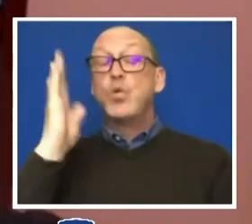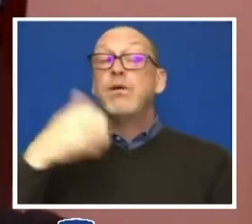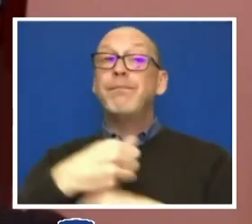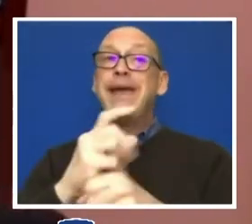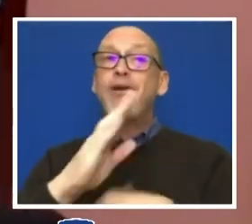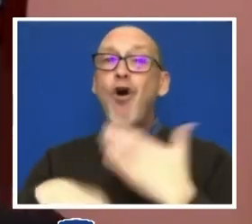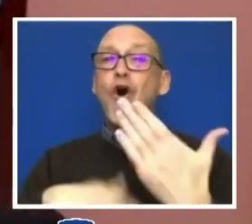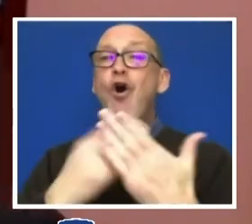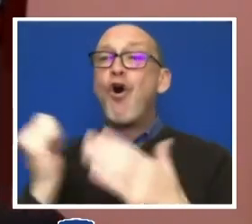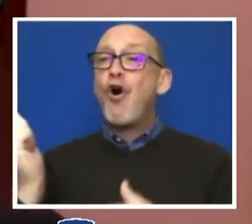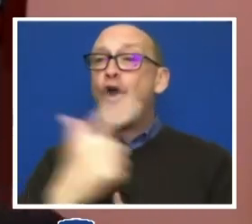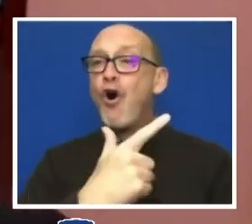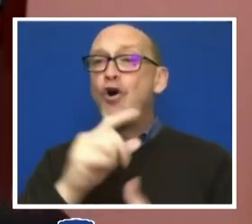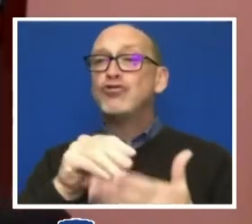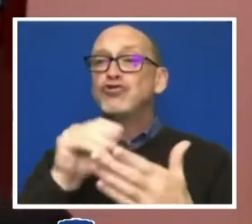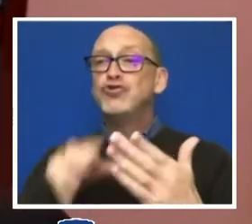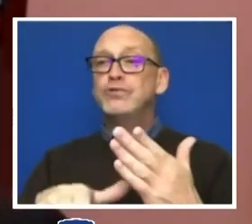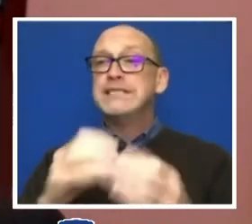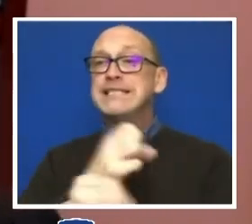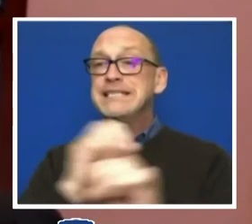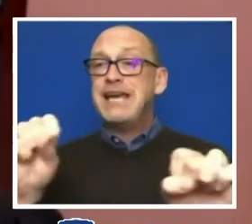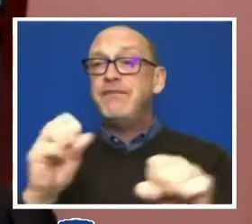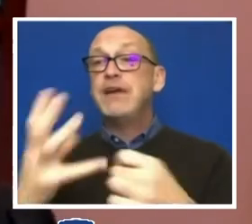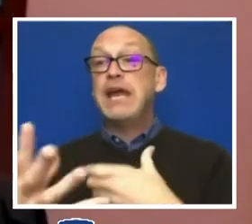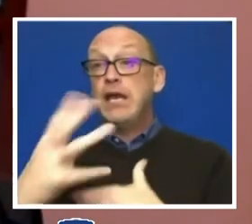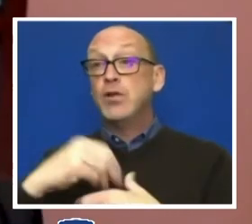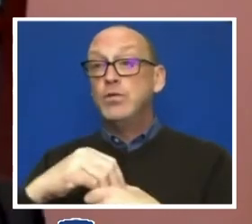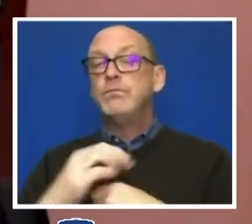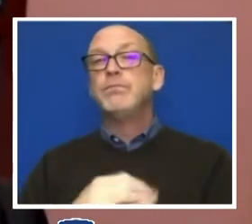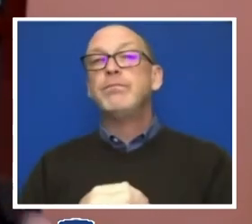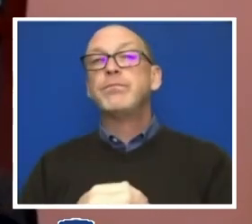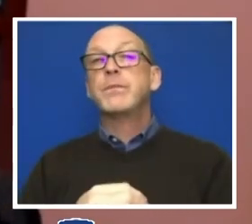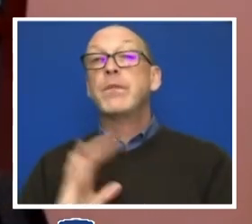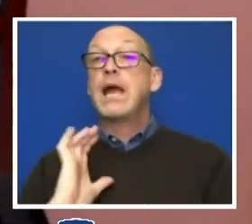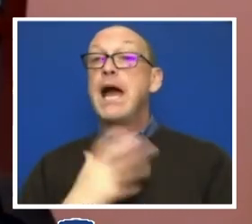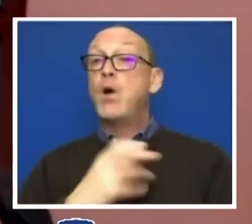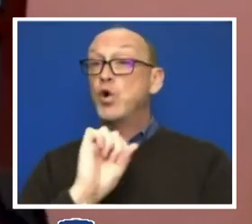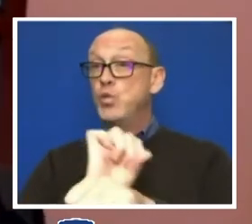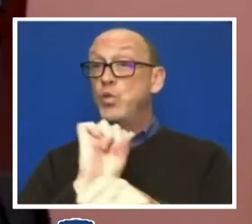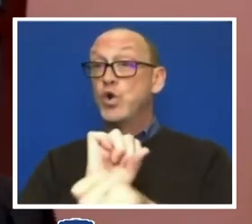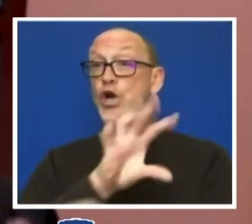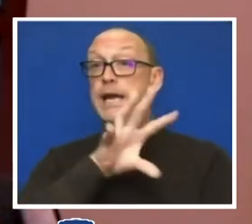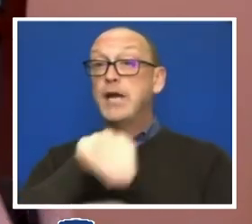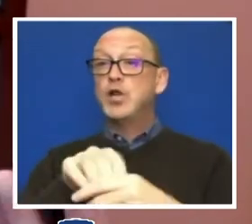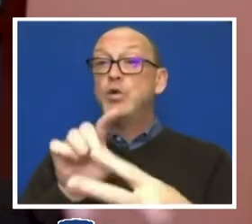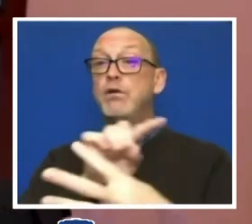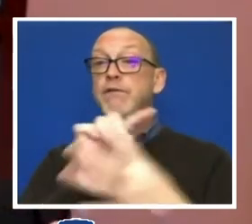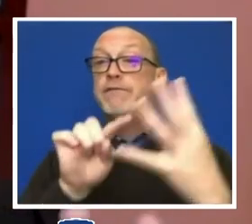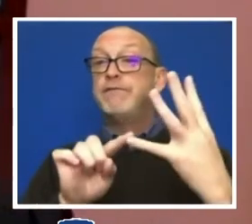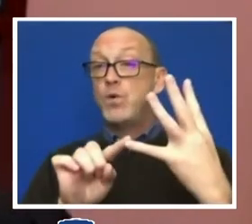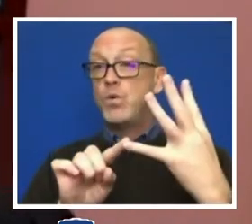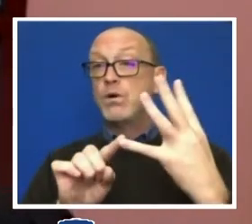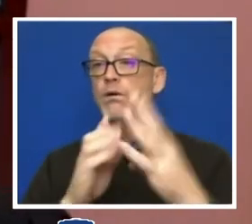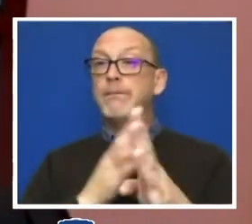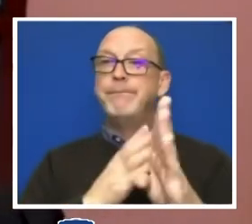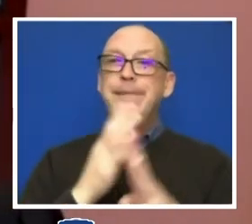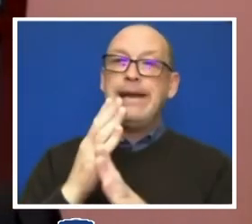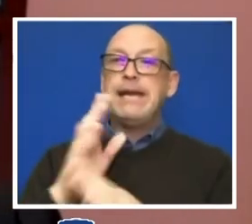safe and included. So, our work included four main tasks.